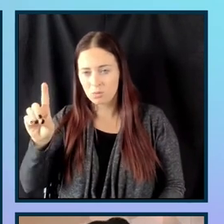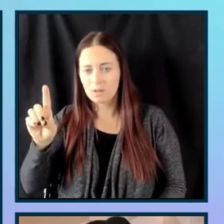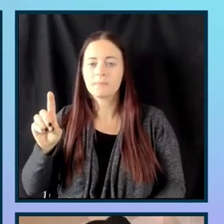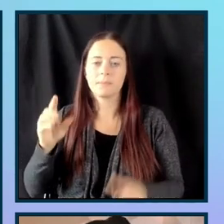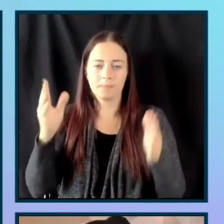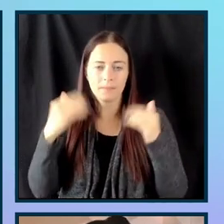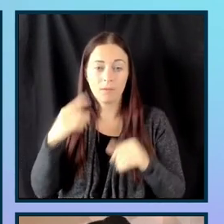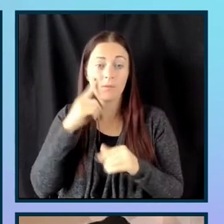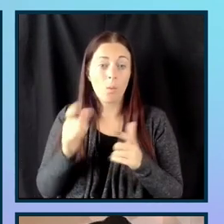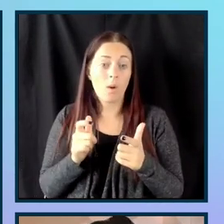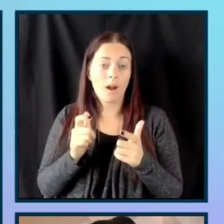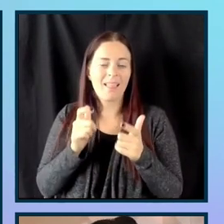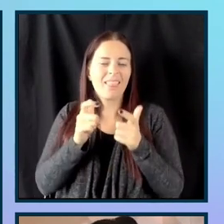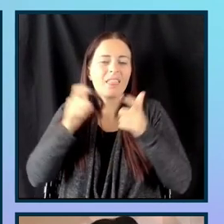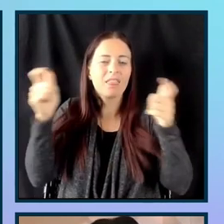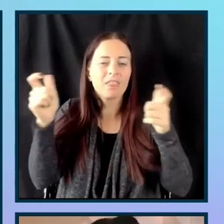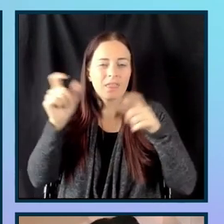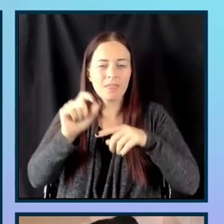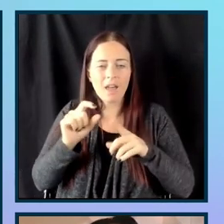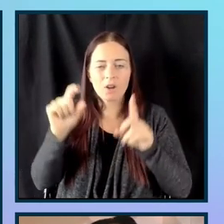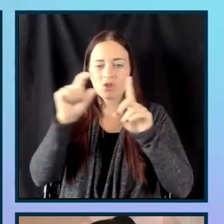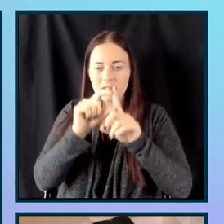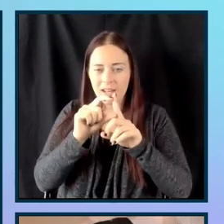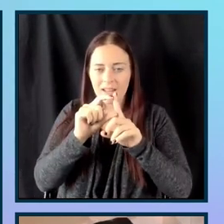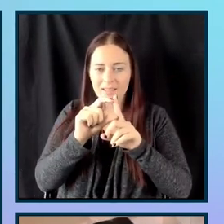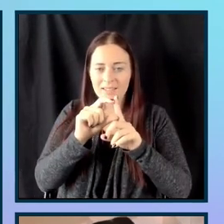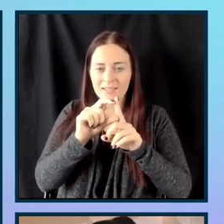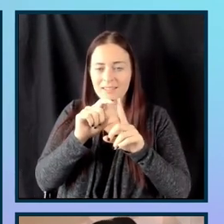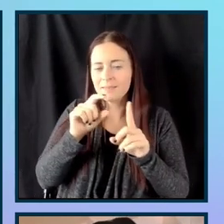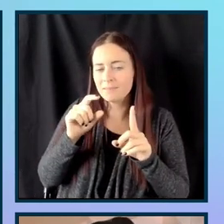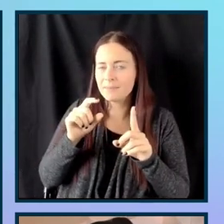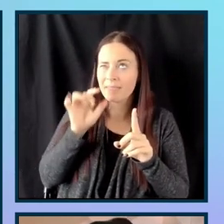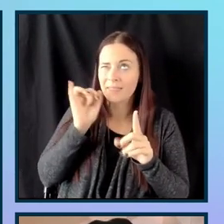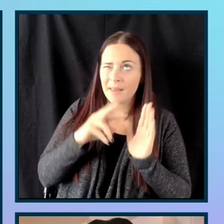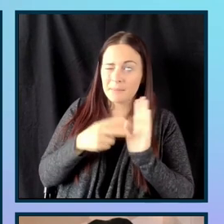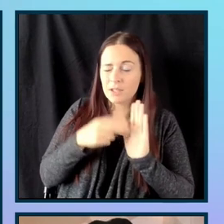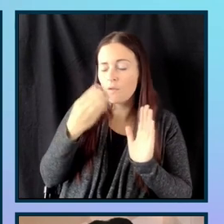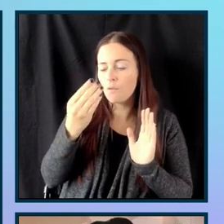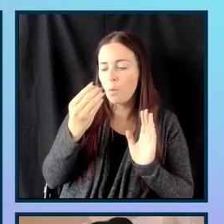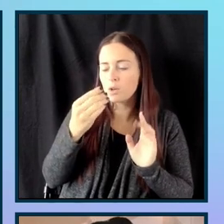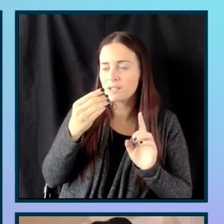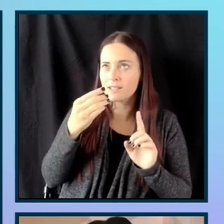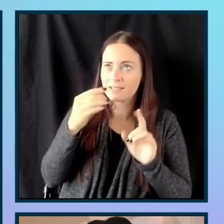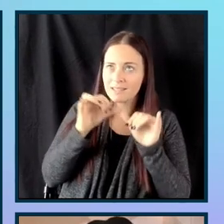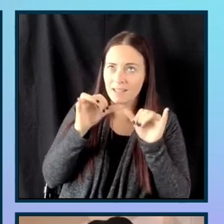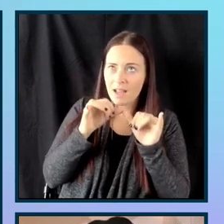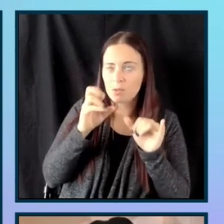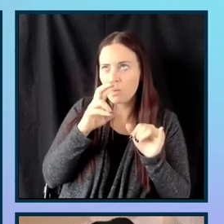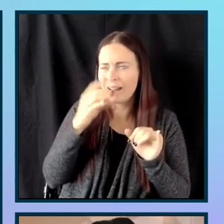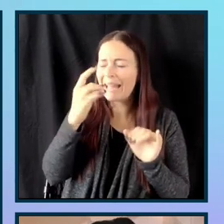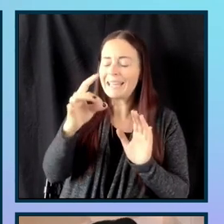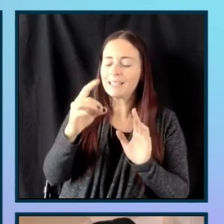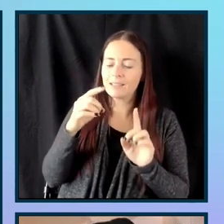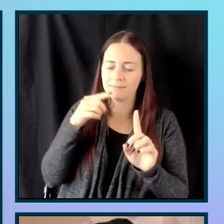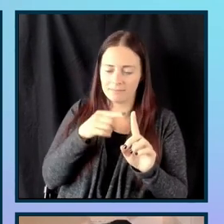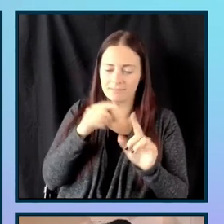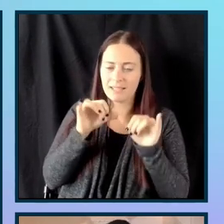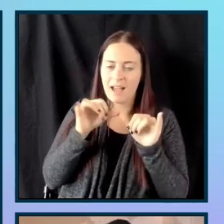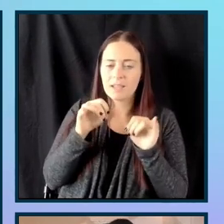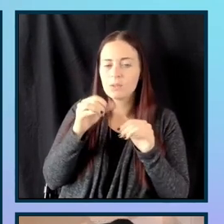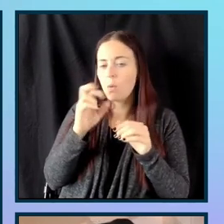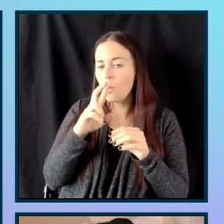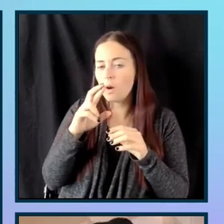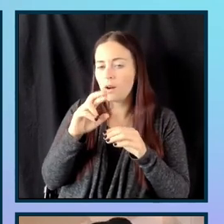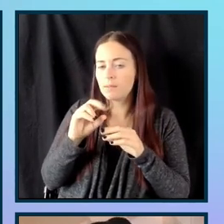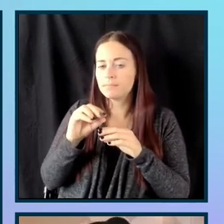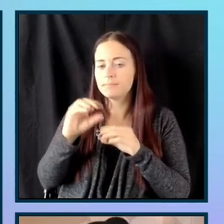having 14 point and bold or larger or 18 point or larger, your contrast should be